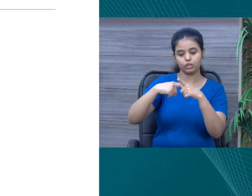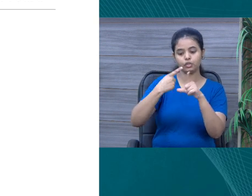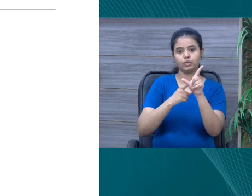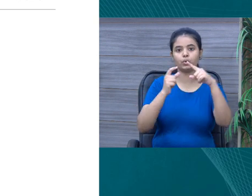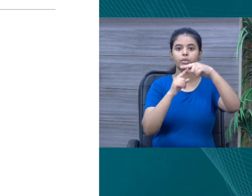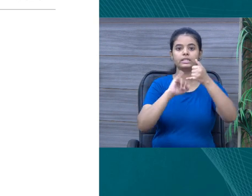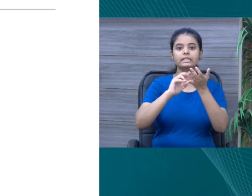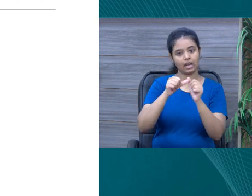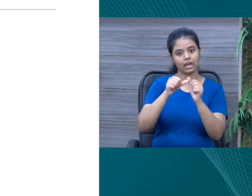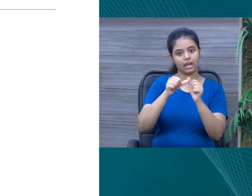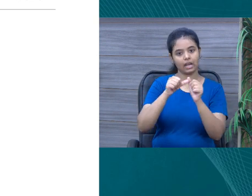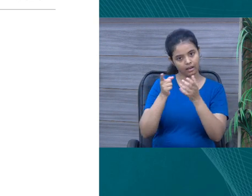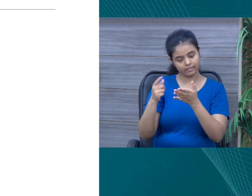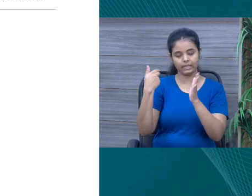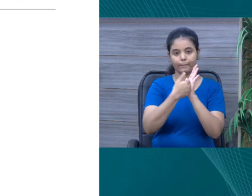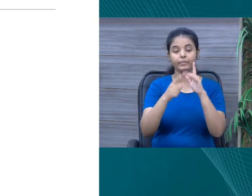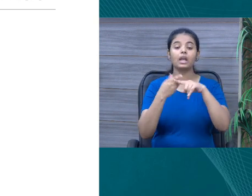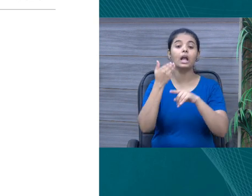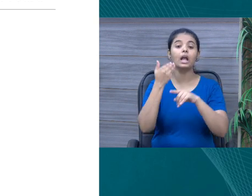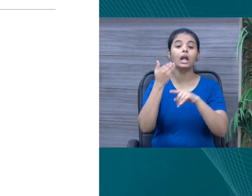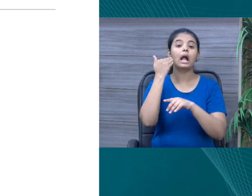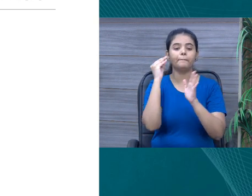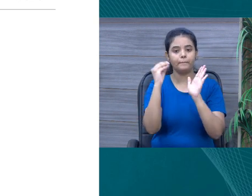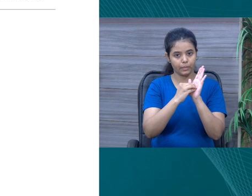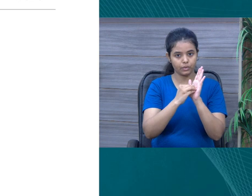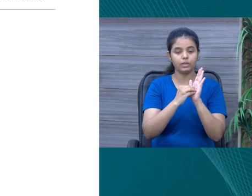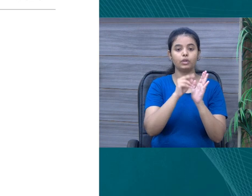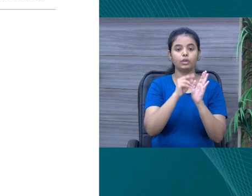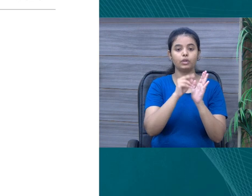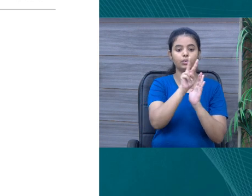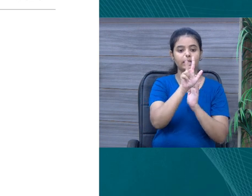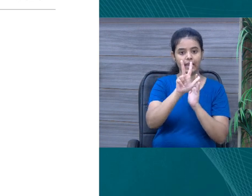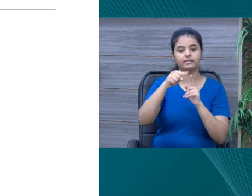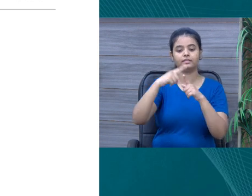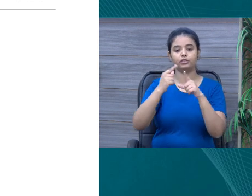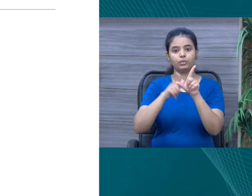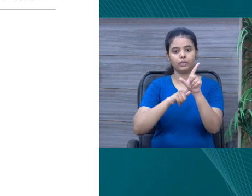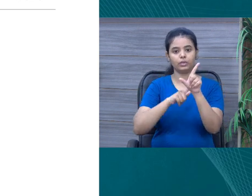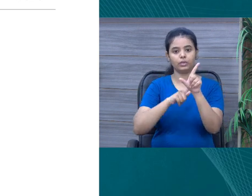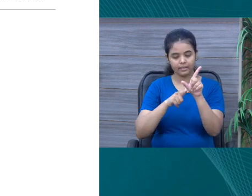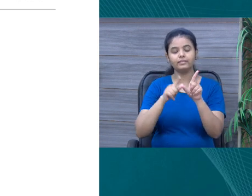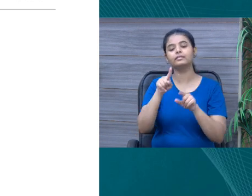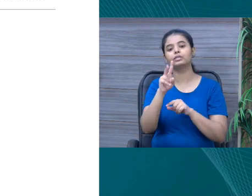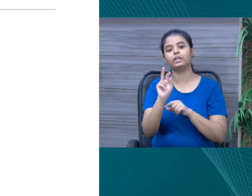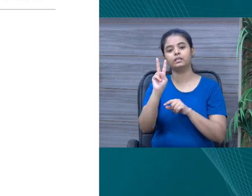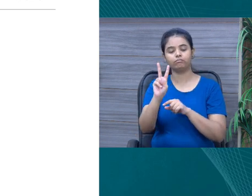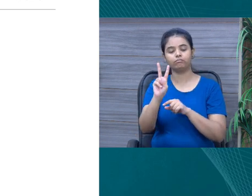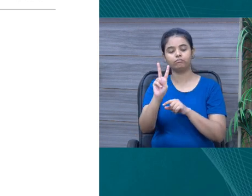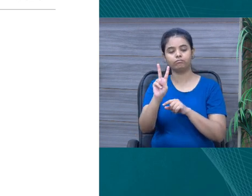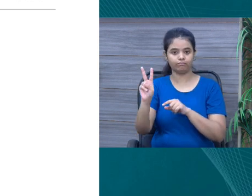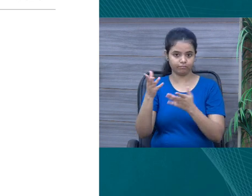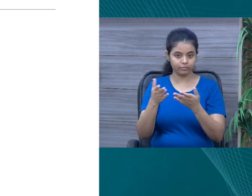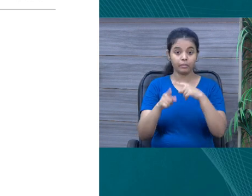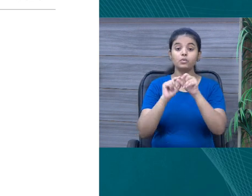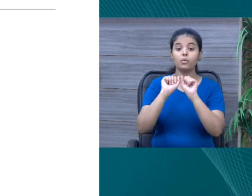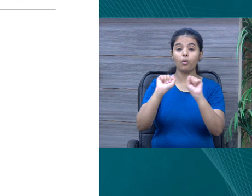and then the date of the session, which is today, 28th of July 2022. And do add